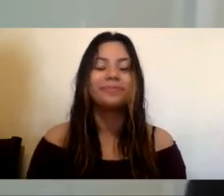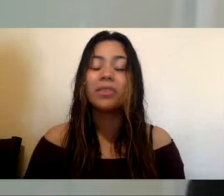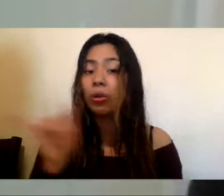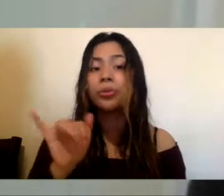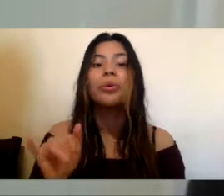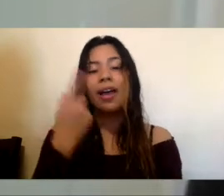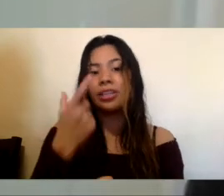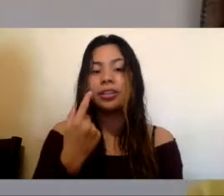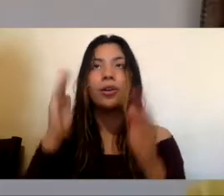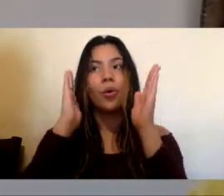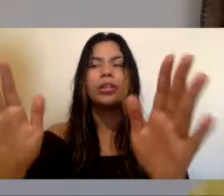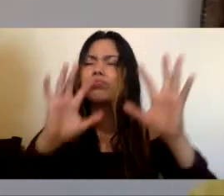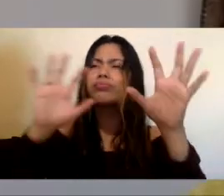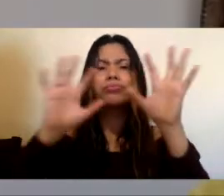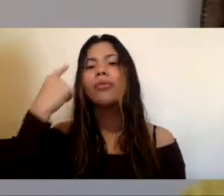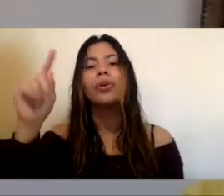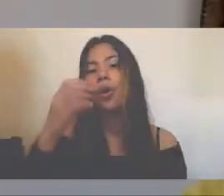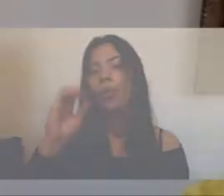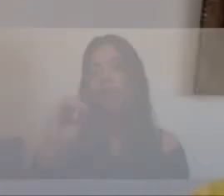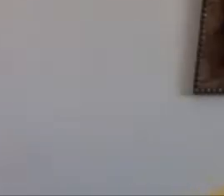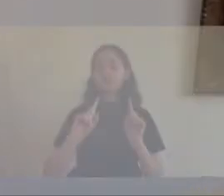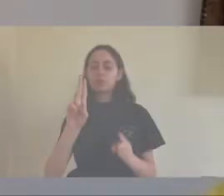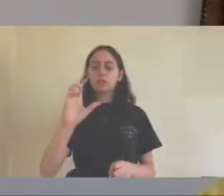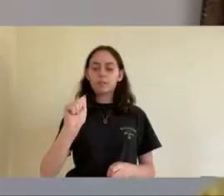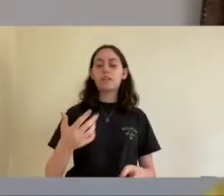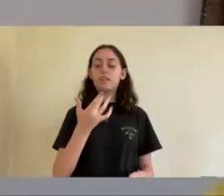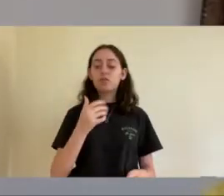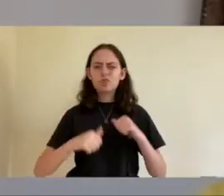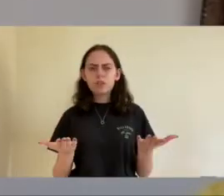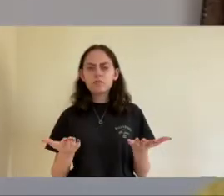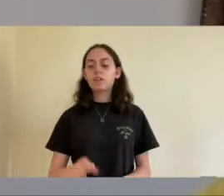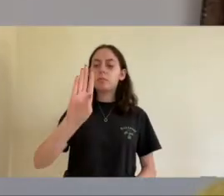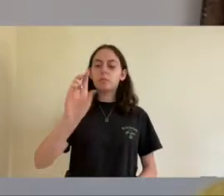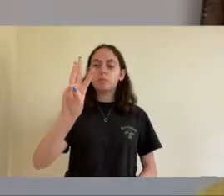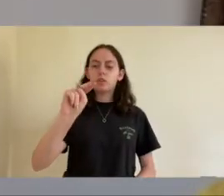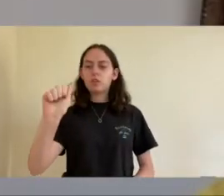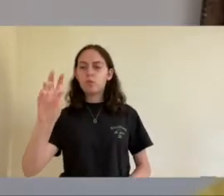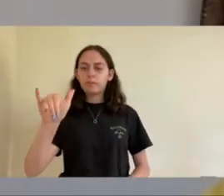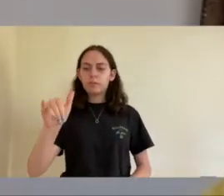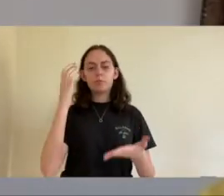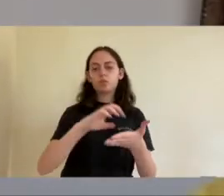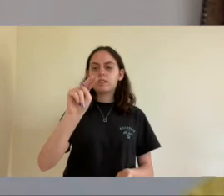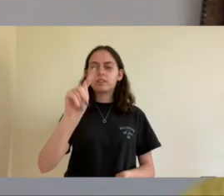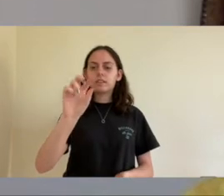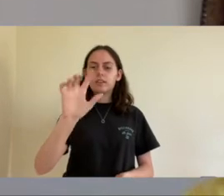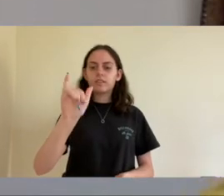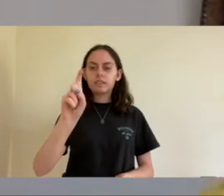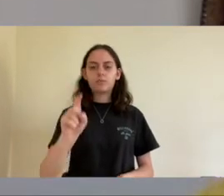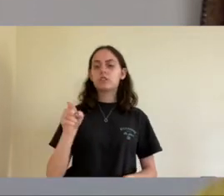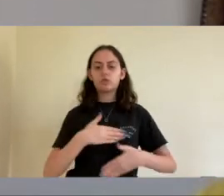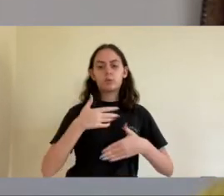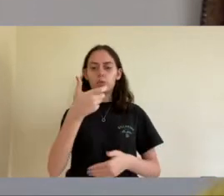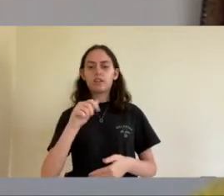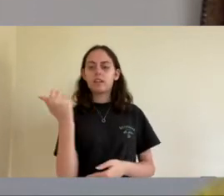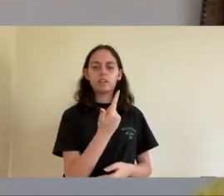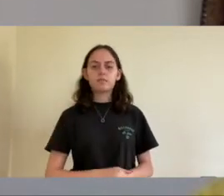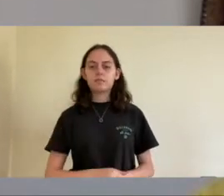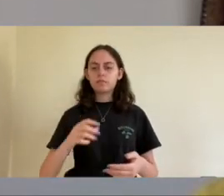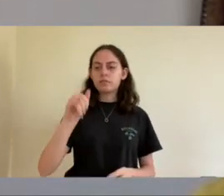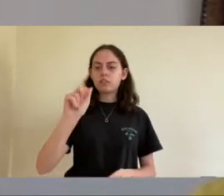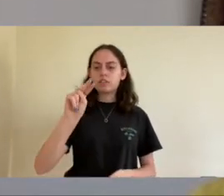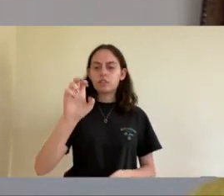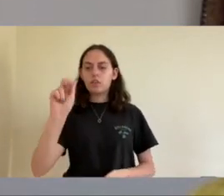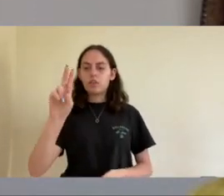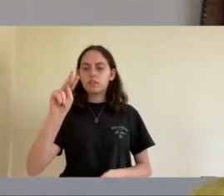she attended ucla her favorite show is blown away on netflix and she enjoys watching any jane osky movie do you know who